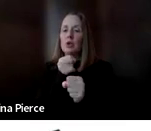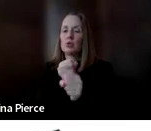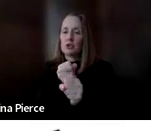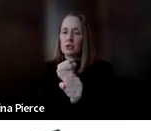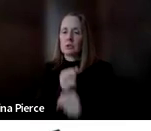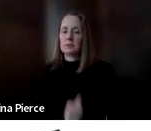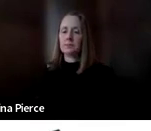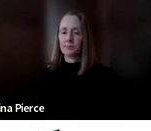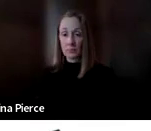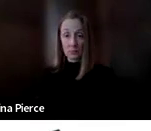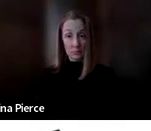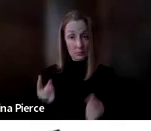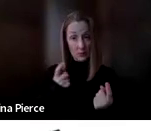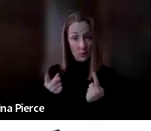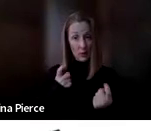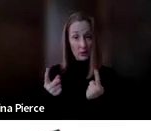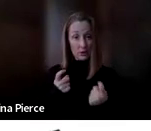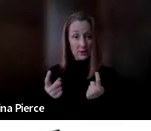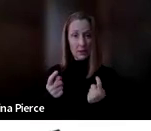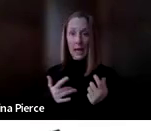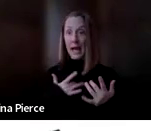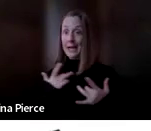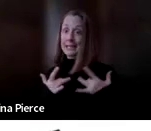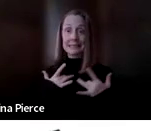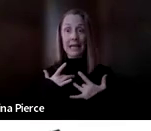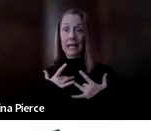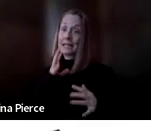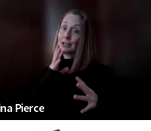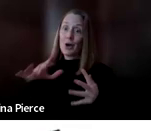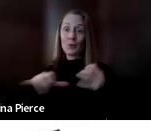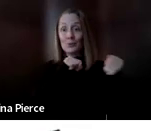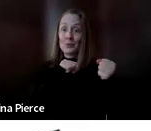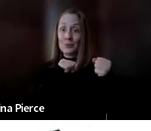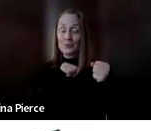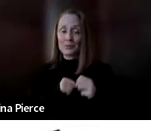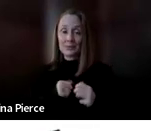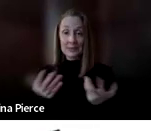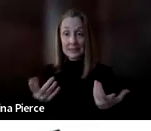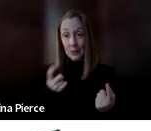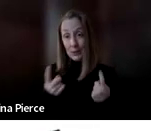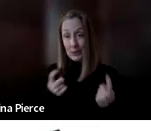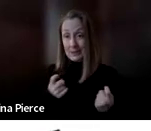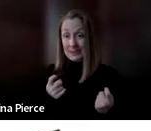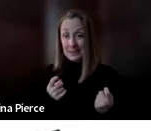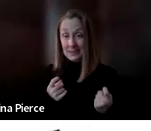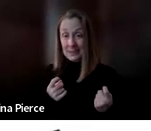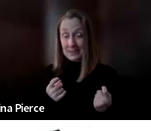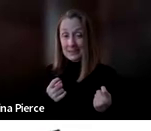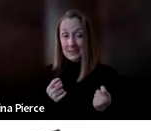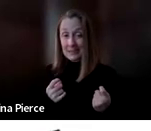about anything so far? I know when I get excited about something, I tend to talk really quickly. Okay.